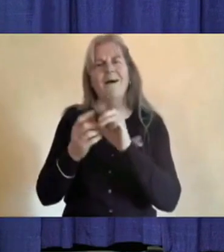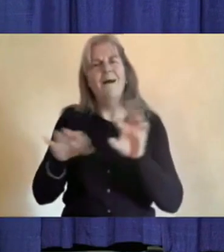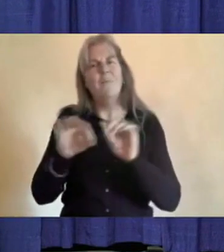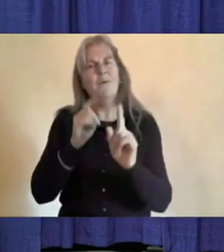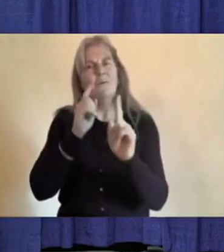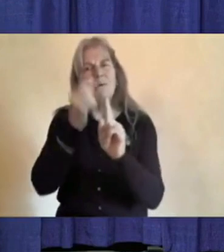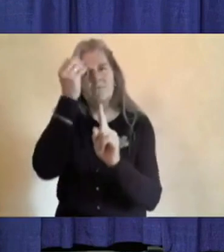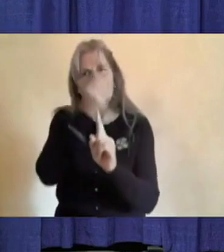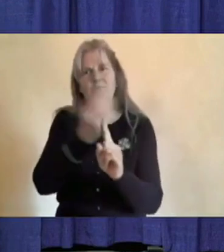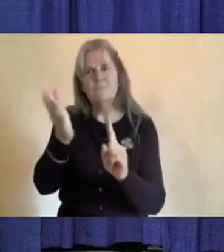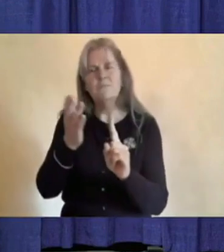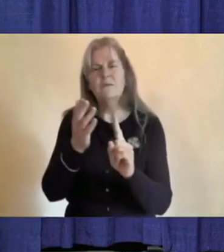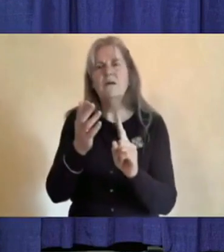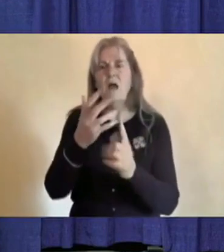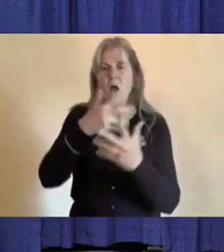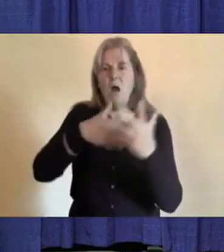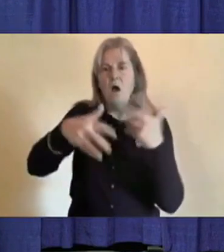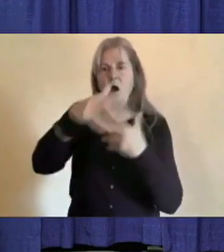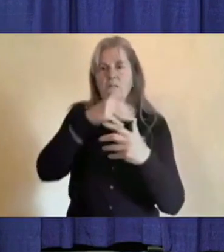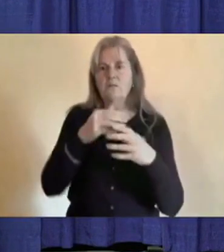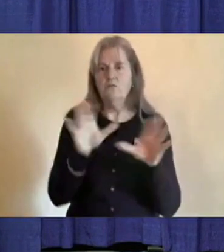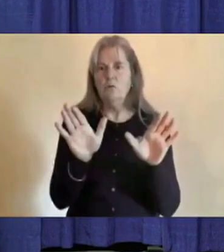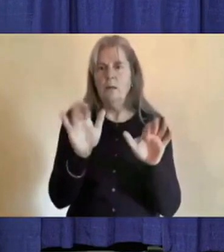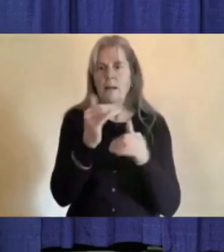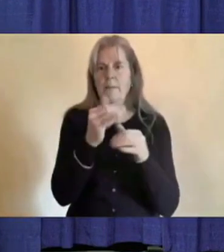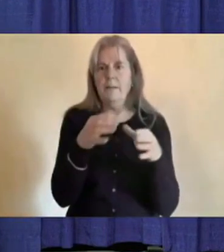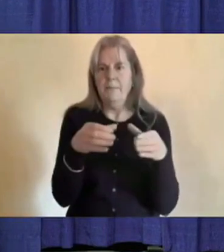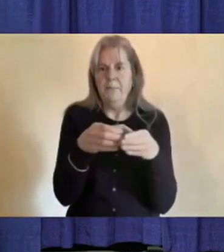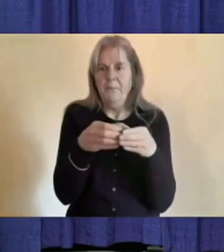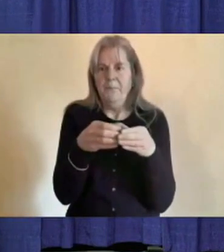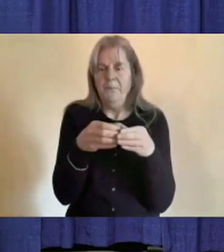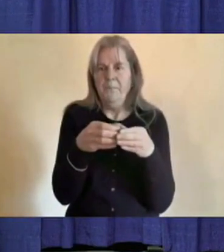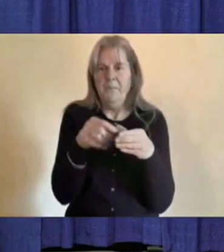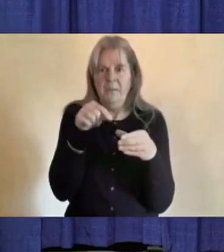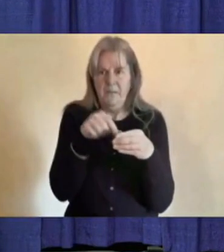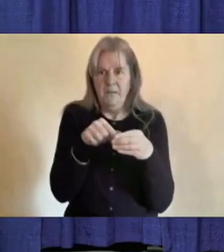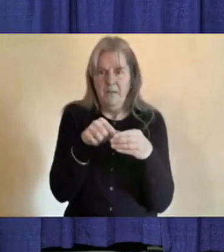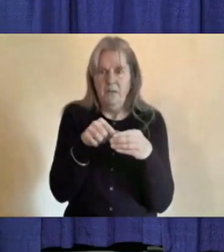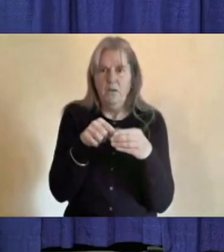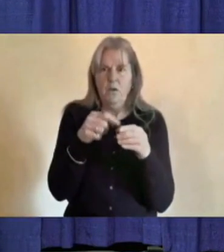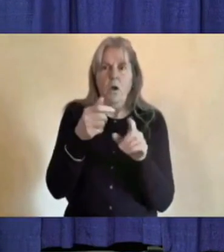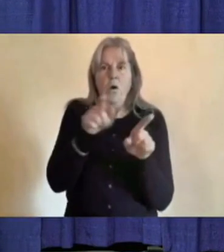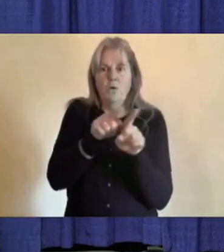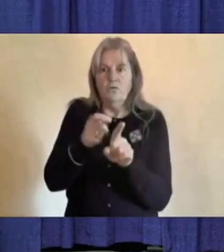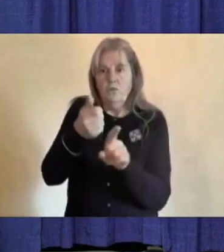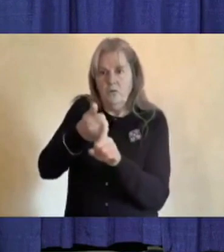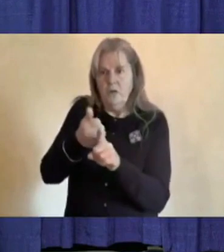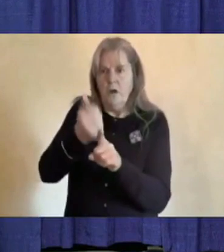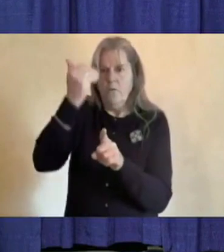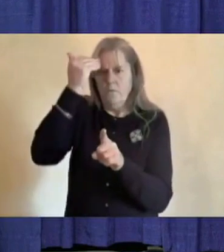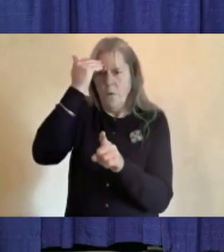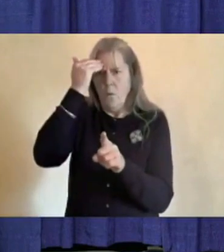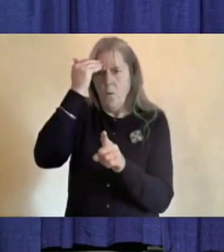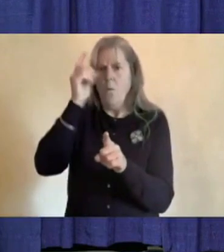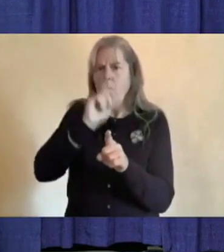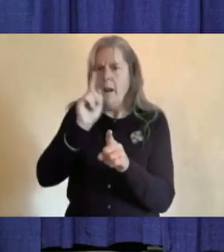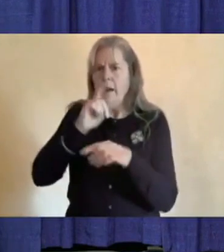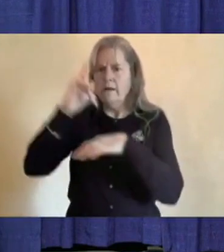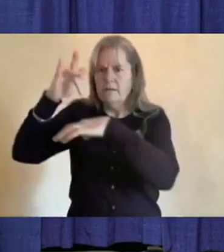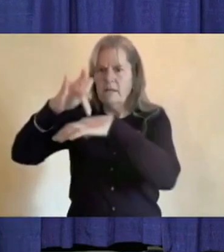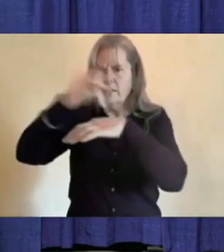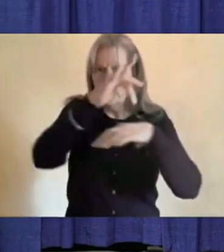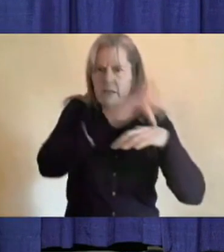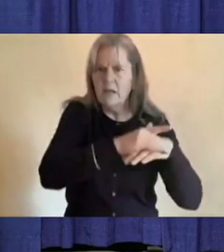keep our social circles small. By you knowing where you've been and who you have been with that's the best way